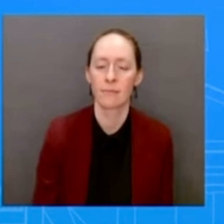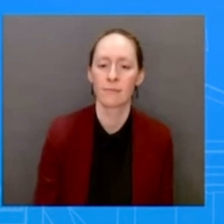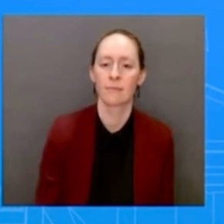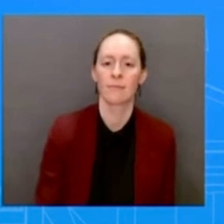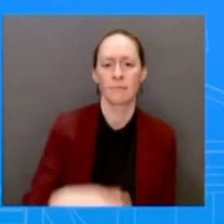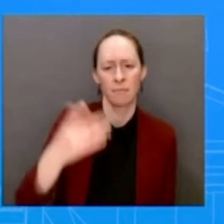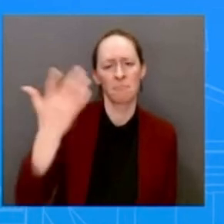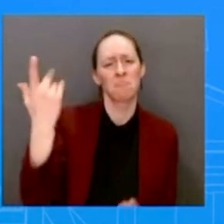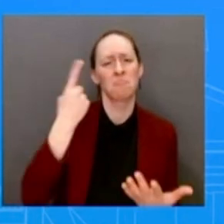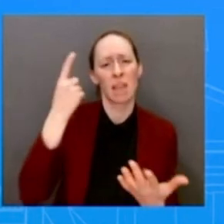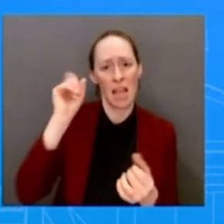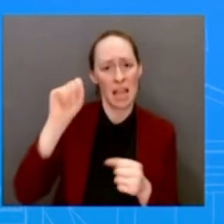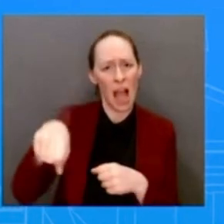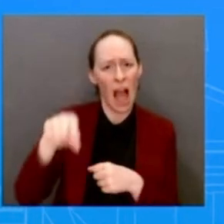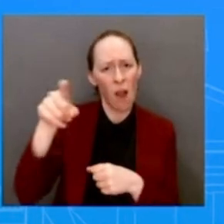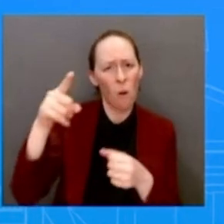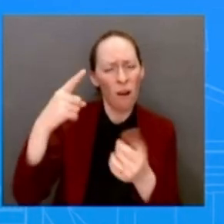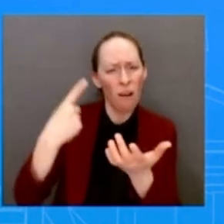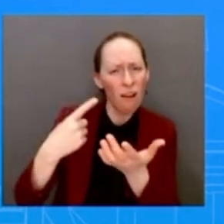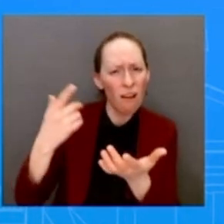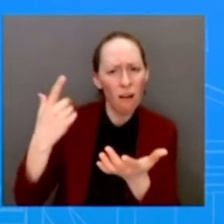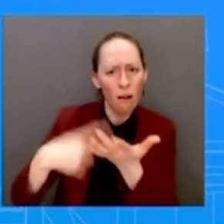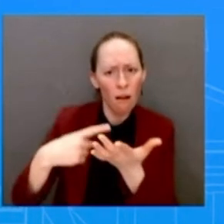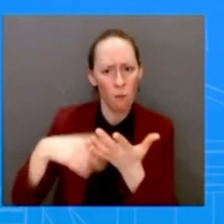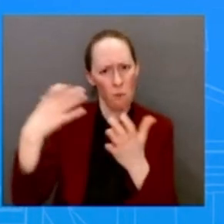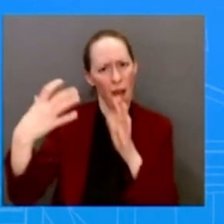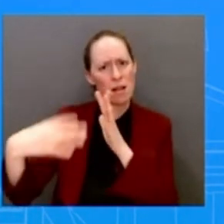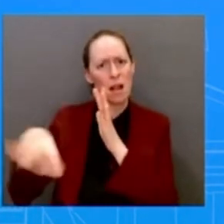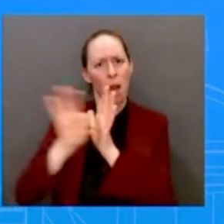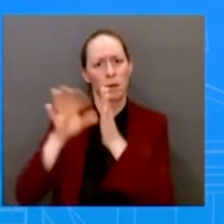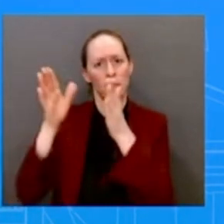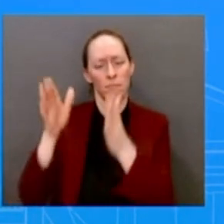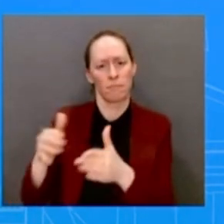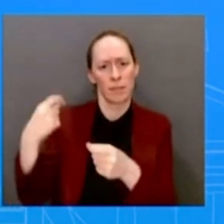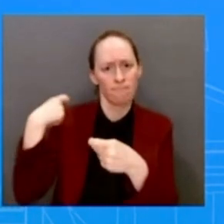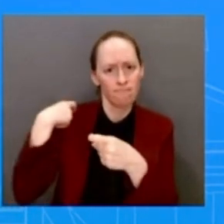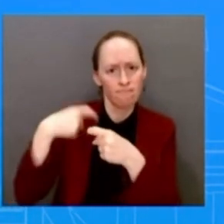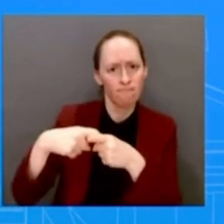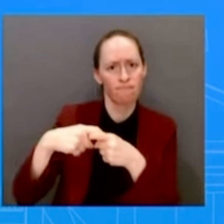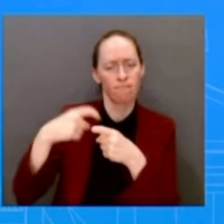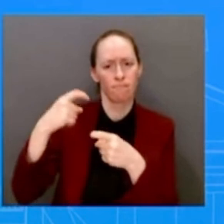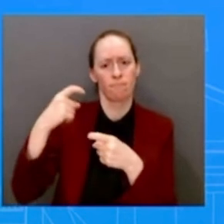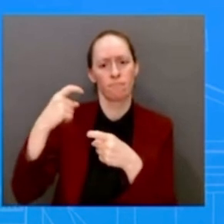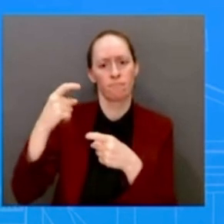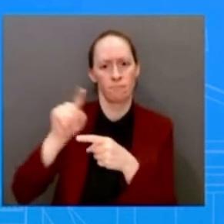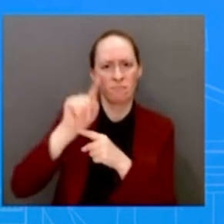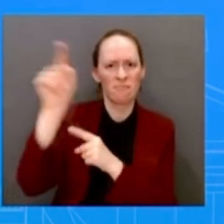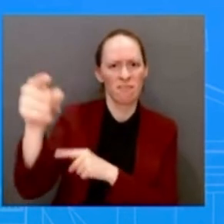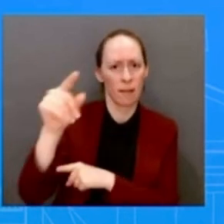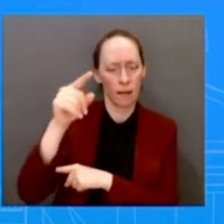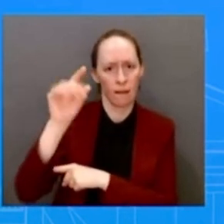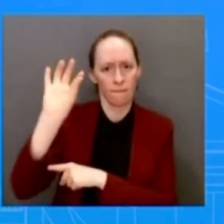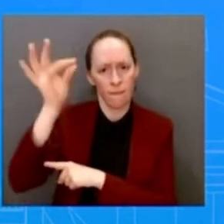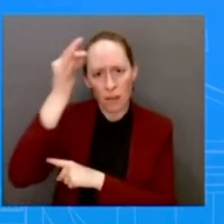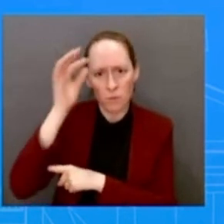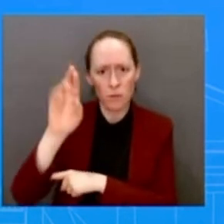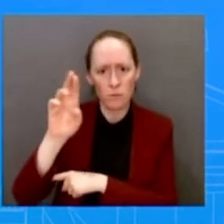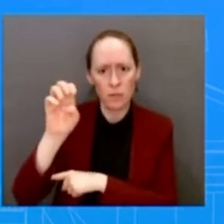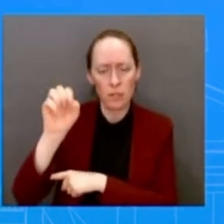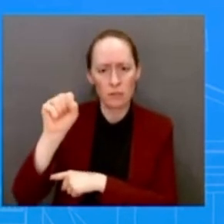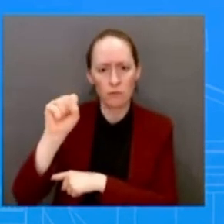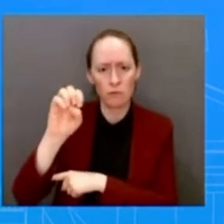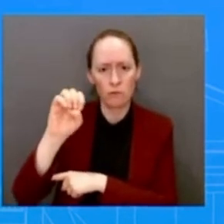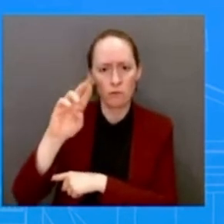publicly whether a Latino American is under consideration for the I'm not going to get ahead of the process. Okay. Hey, a couple questions.